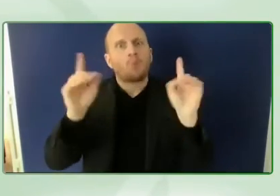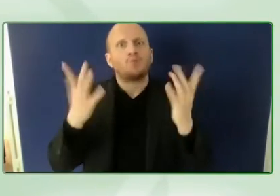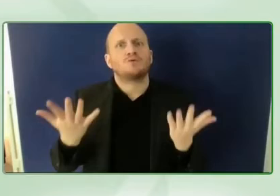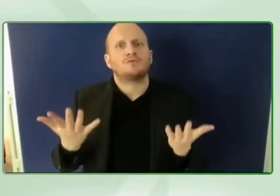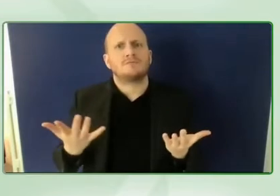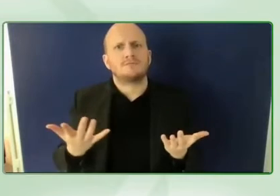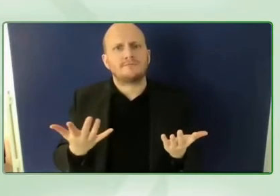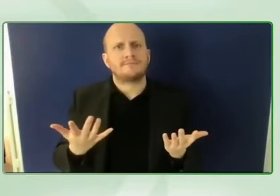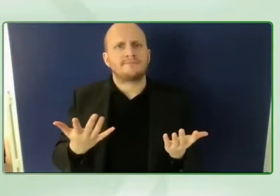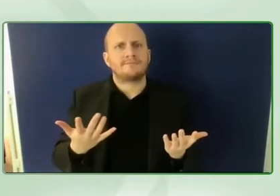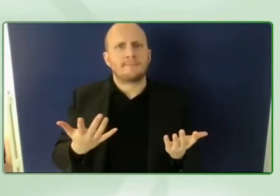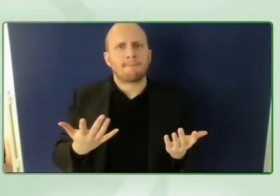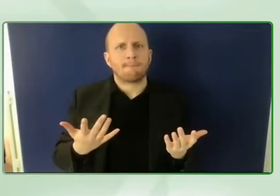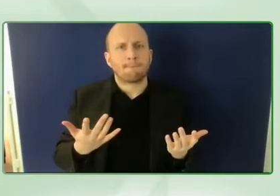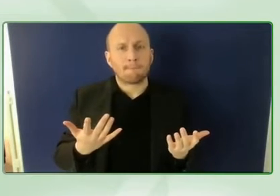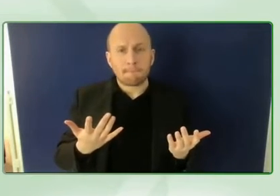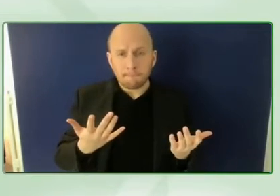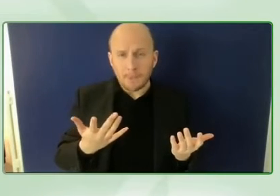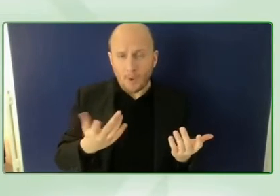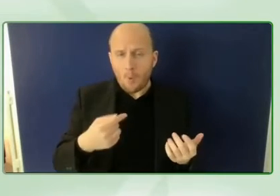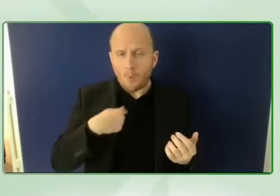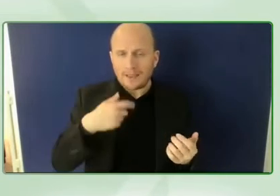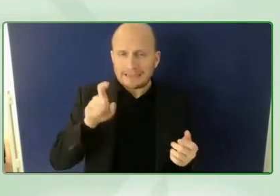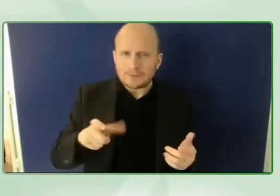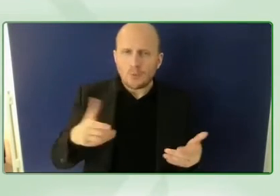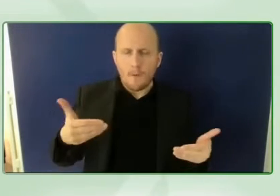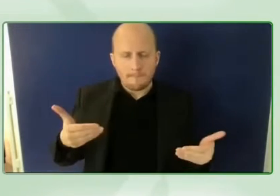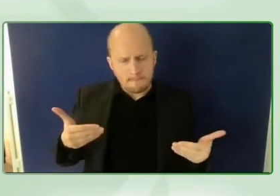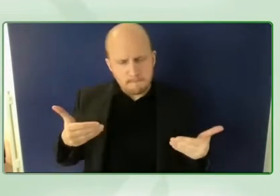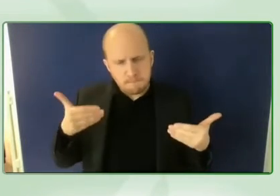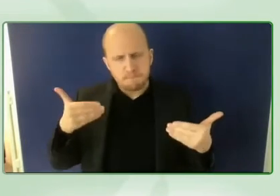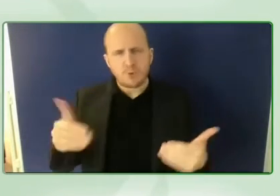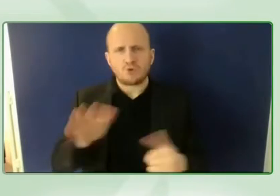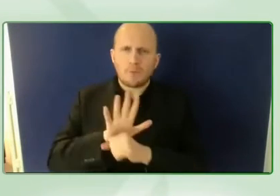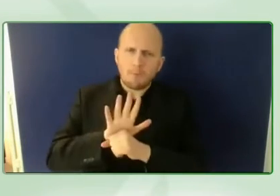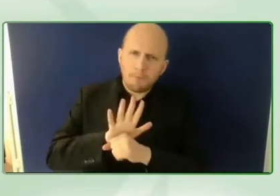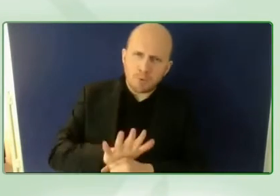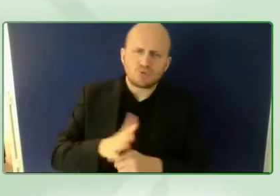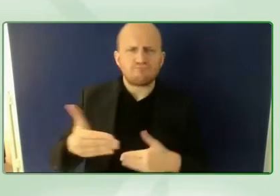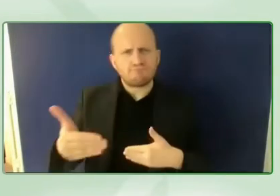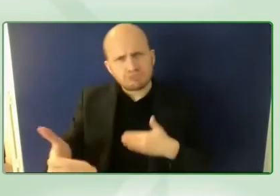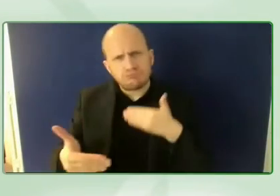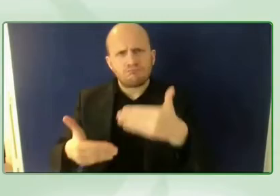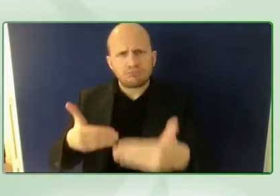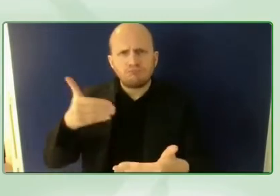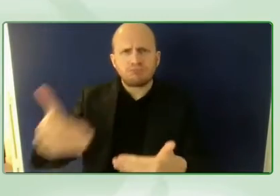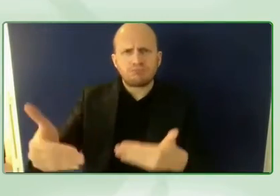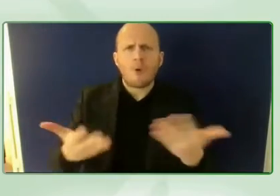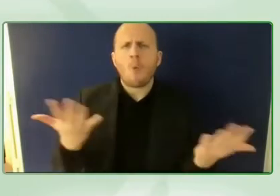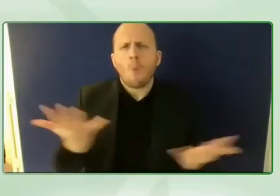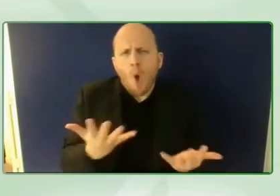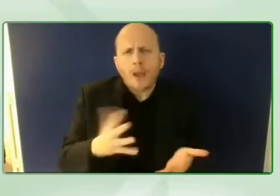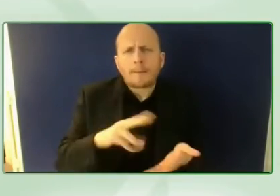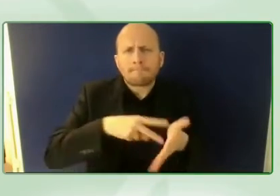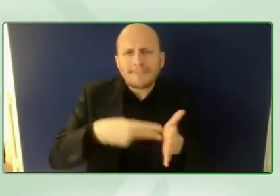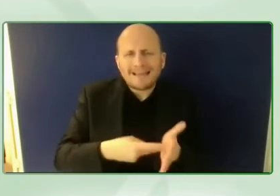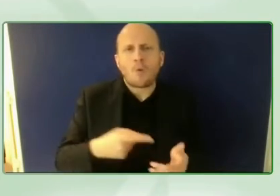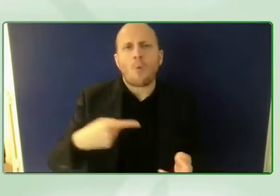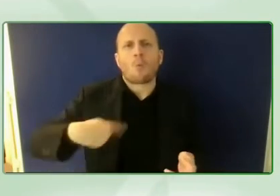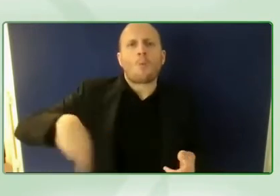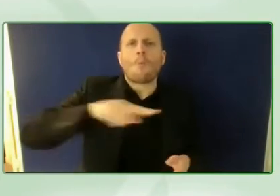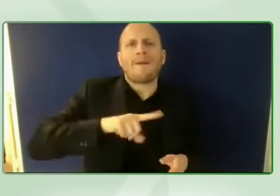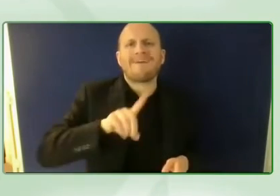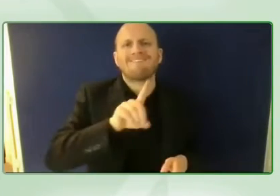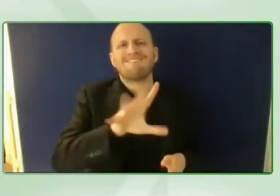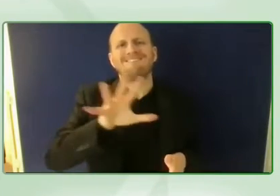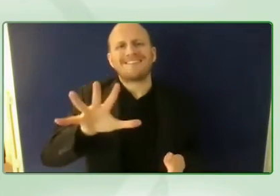to really to push forward the envelope of the essence of what we the 15 is um and perhaps uh with